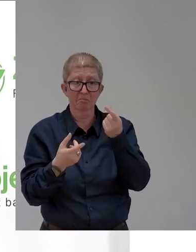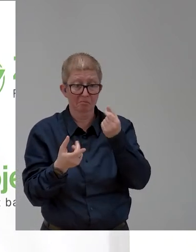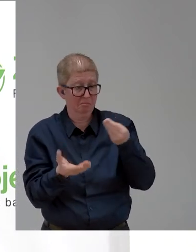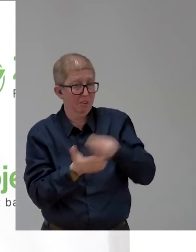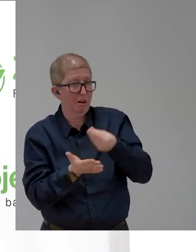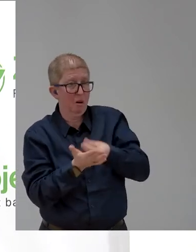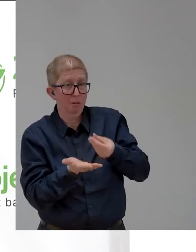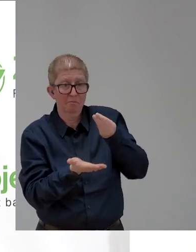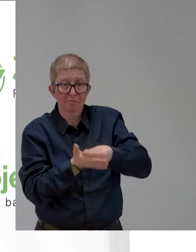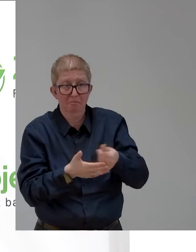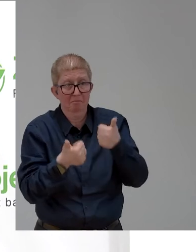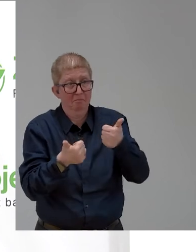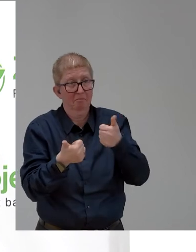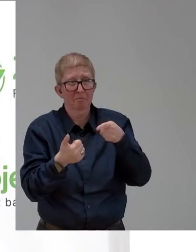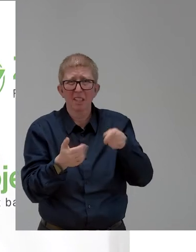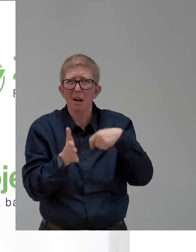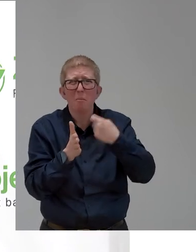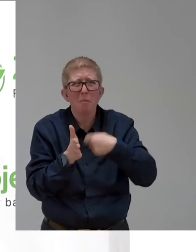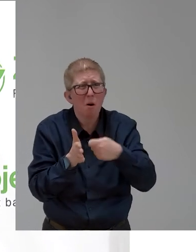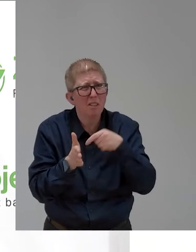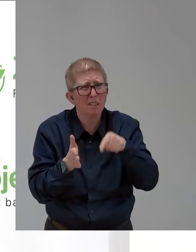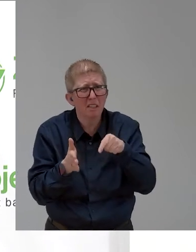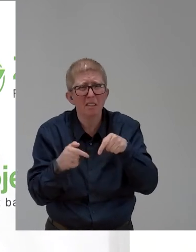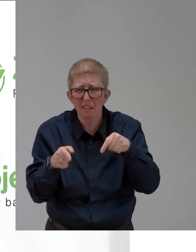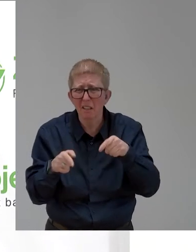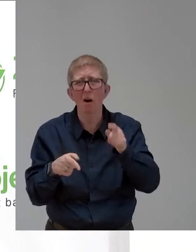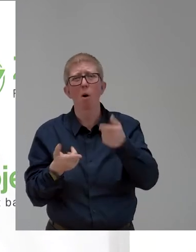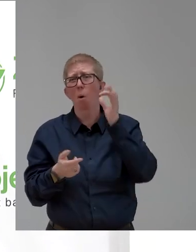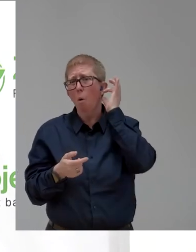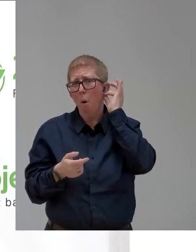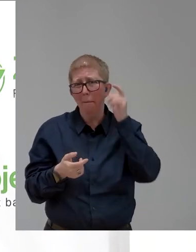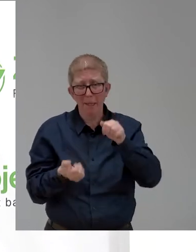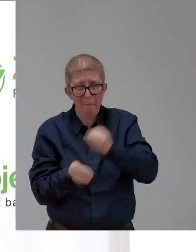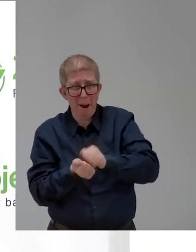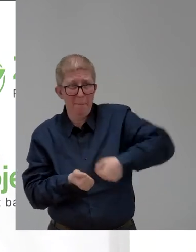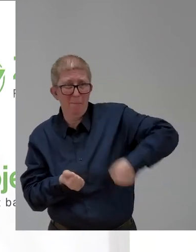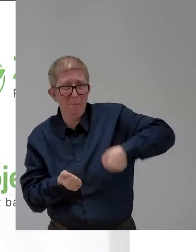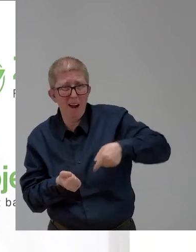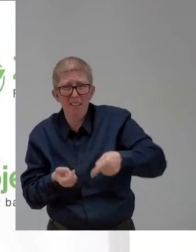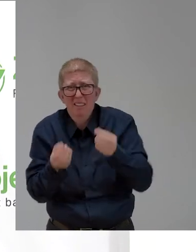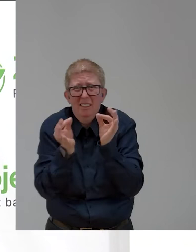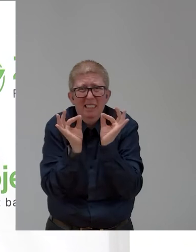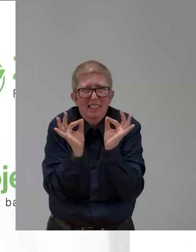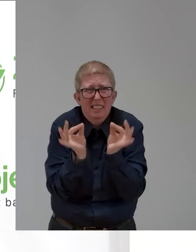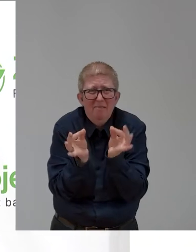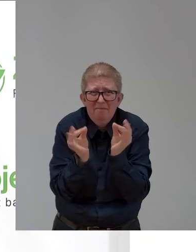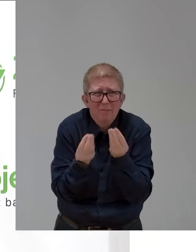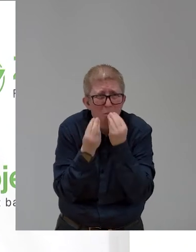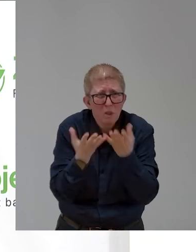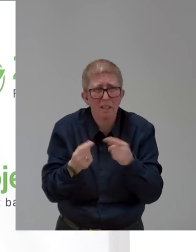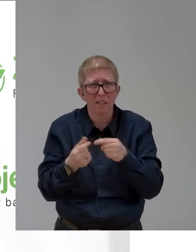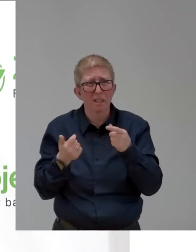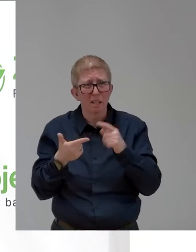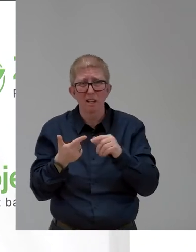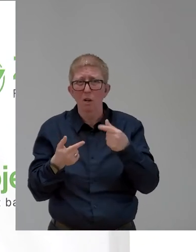great women. Think about it. And it's fair wages. It's a great business approach